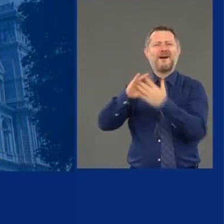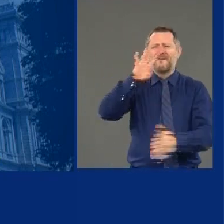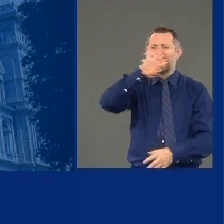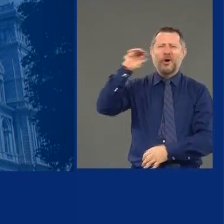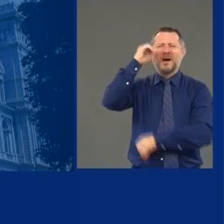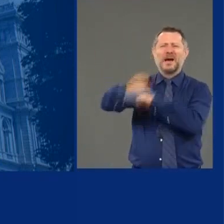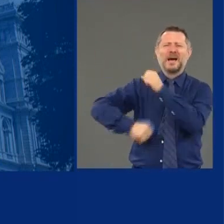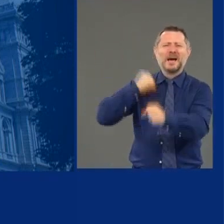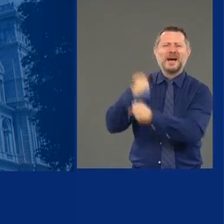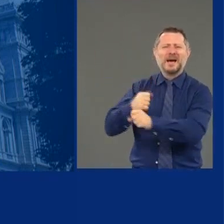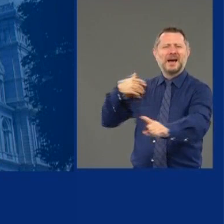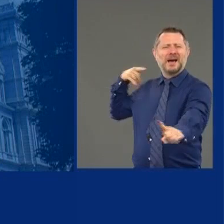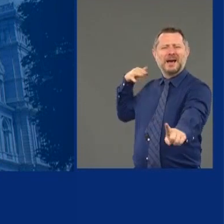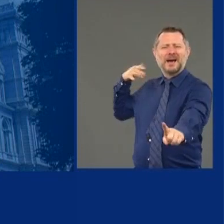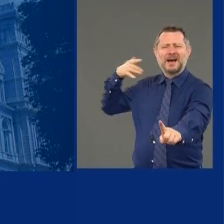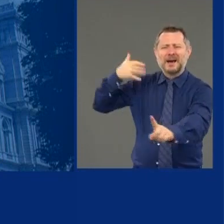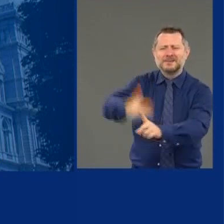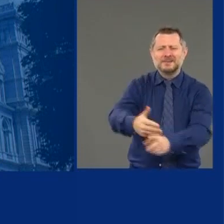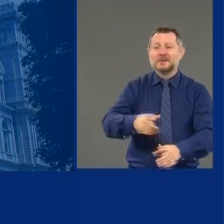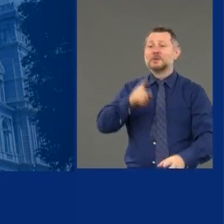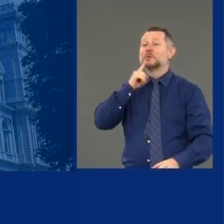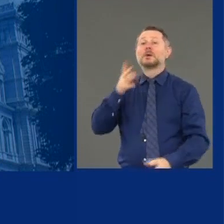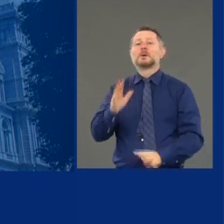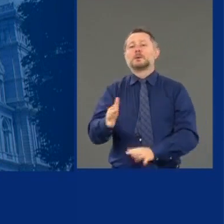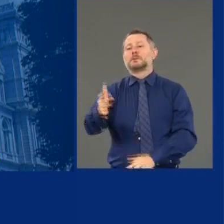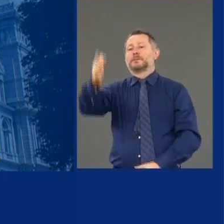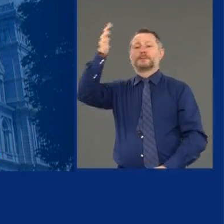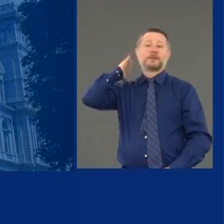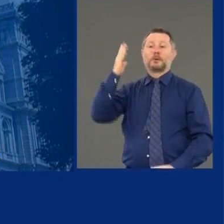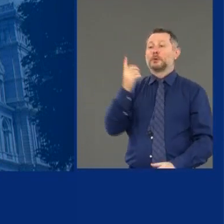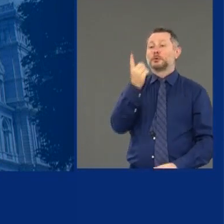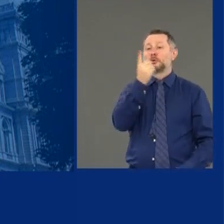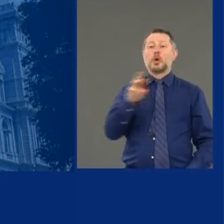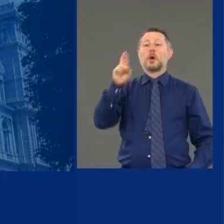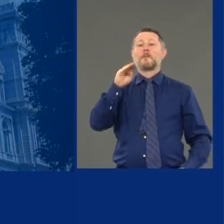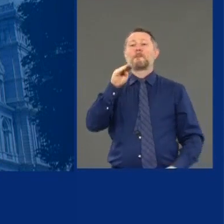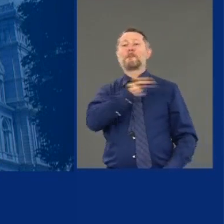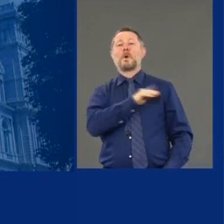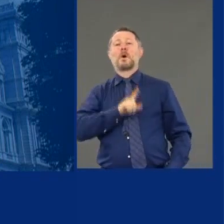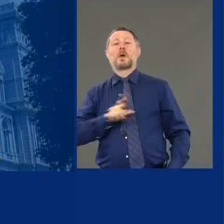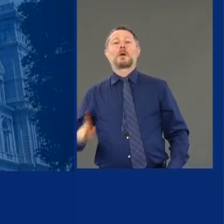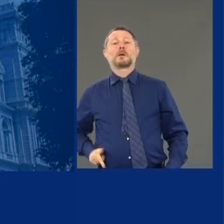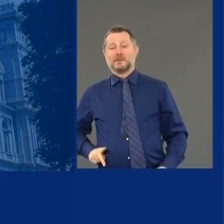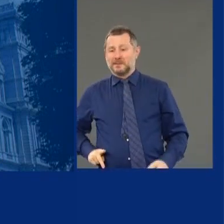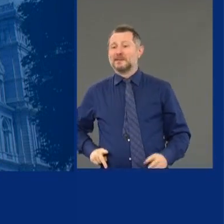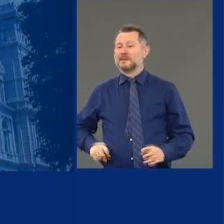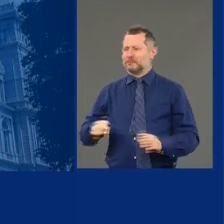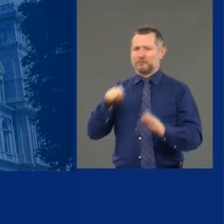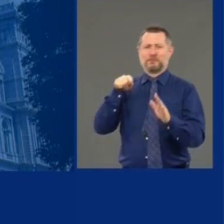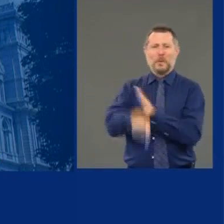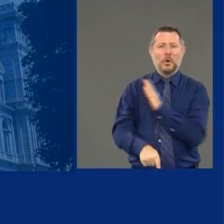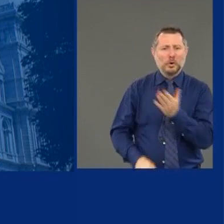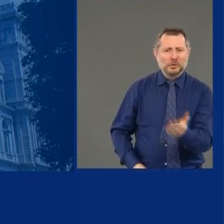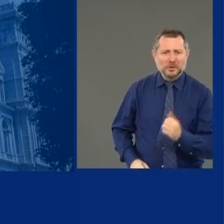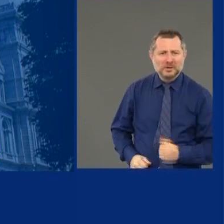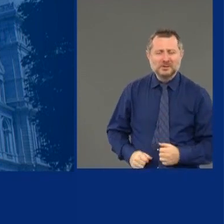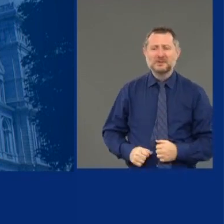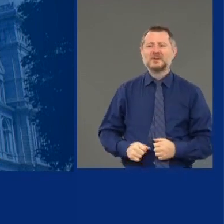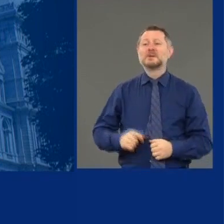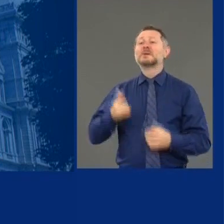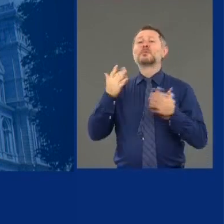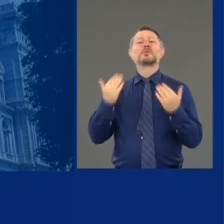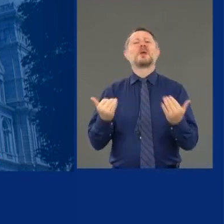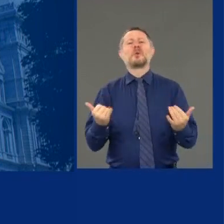It goes back to Dr. Martin Luther King's murder. The question is, how do you make the change?